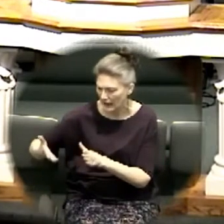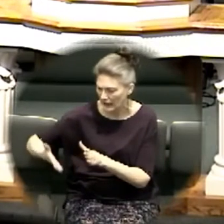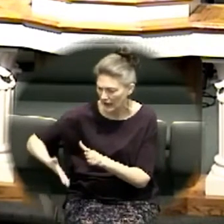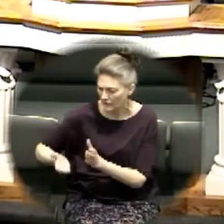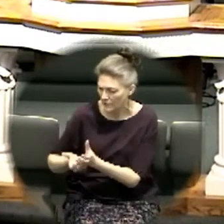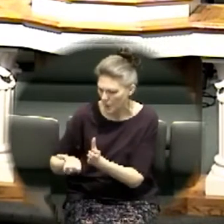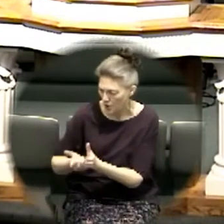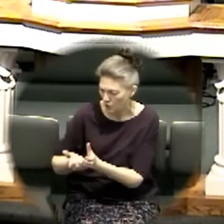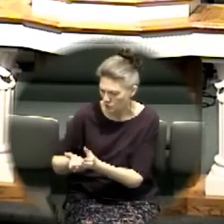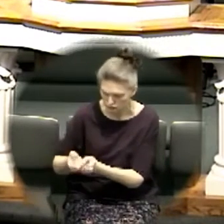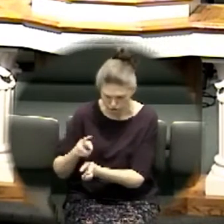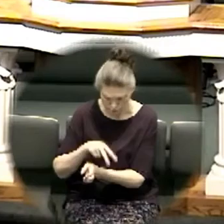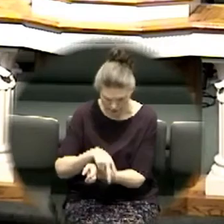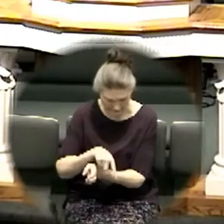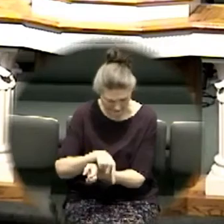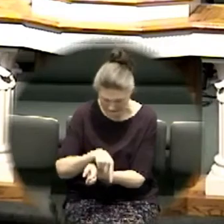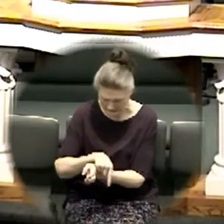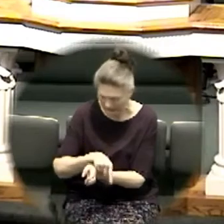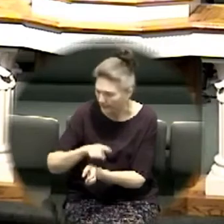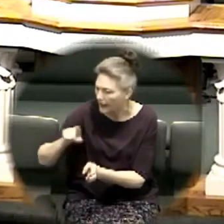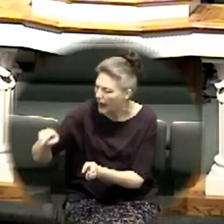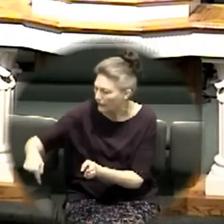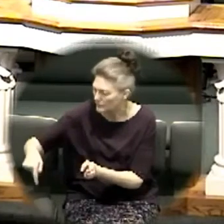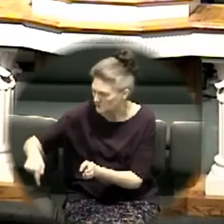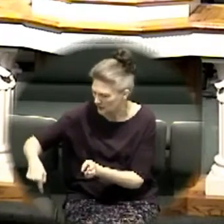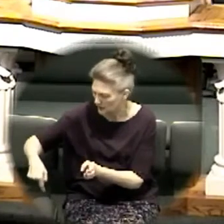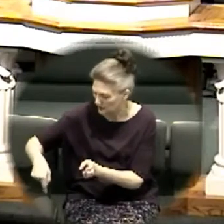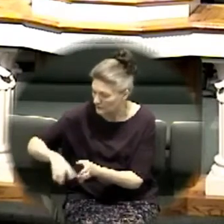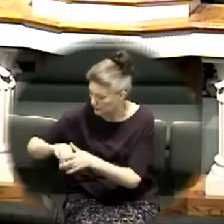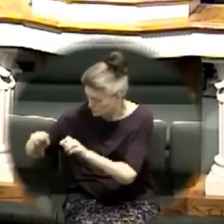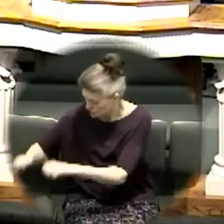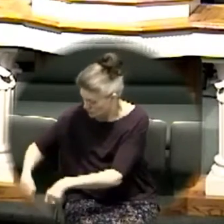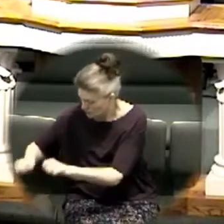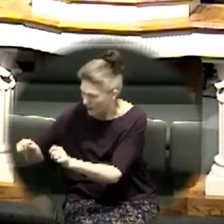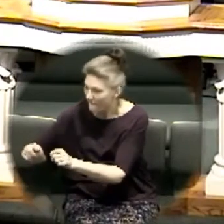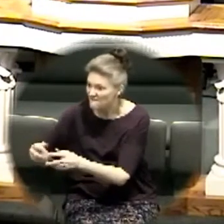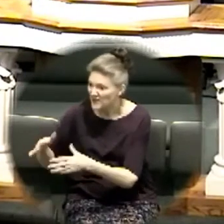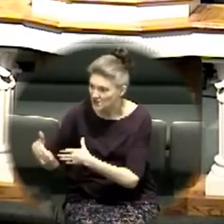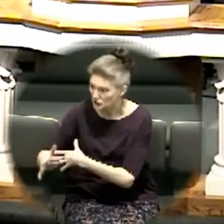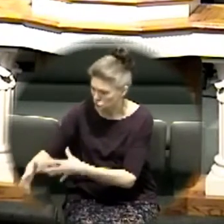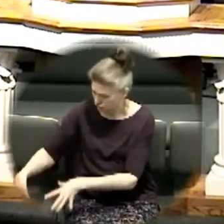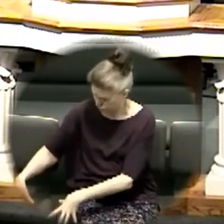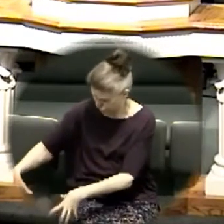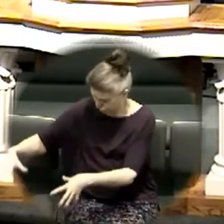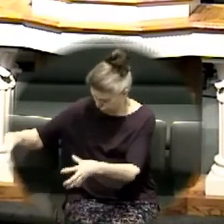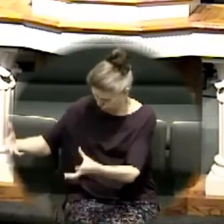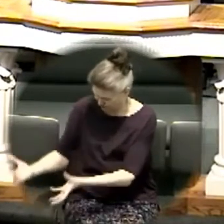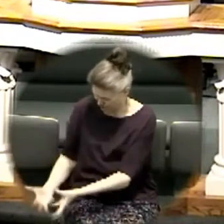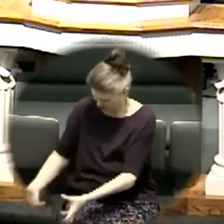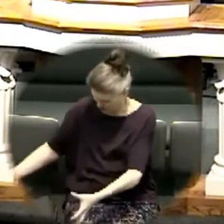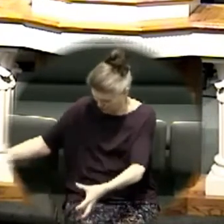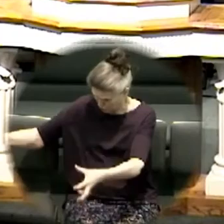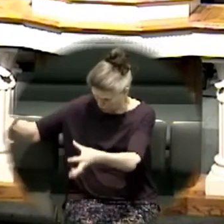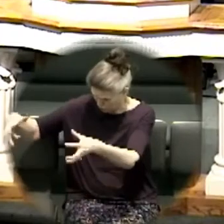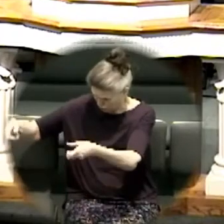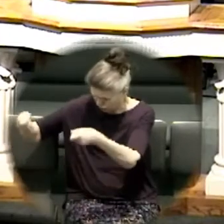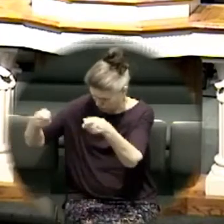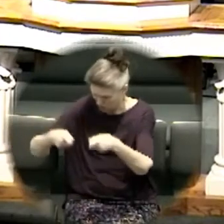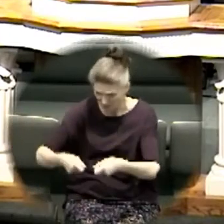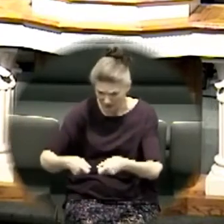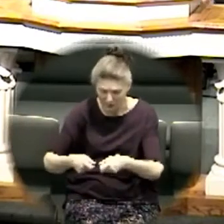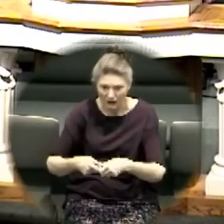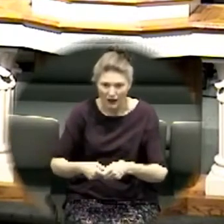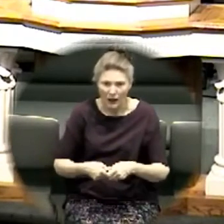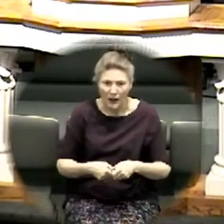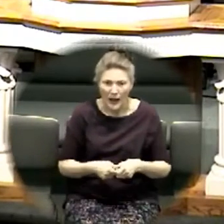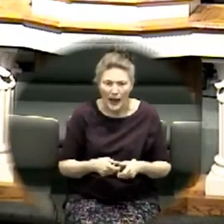but when Peter recognized he said it's the Lord he literally took some kind of a cloth put it around